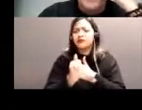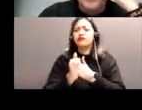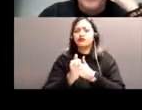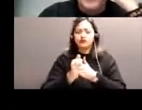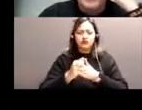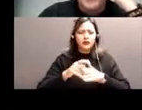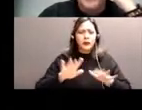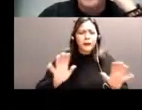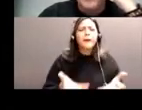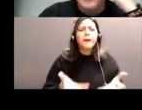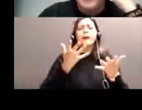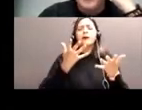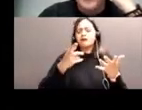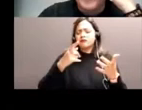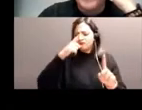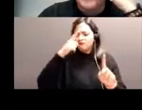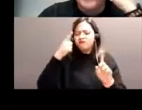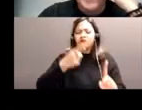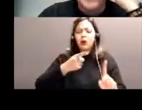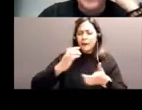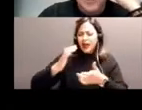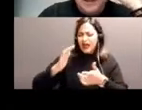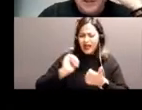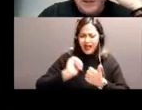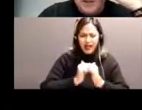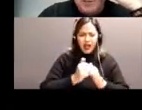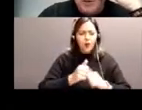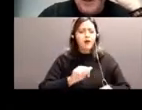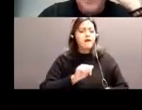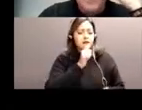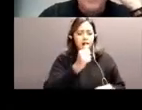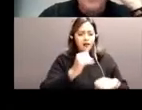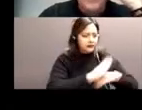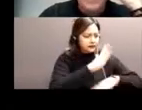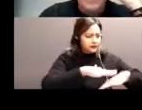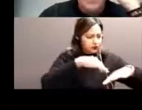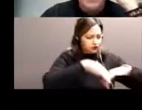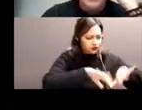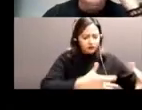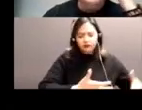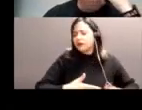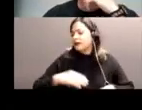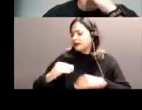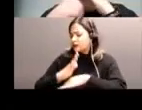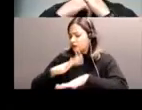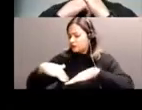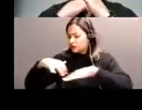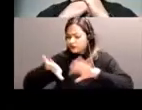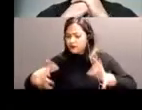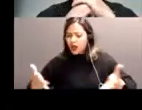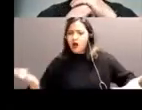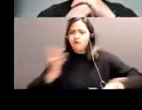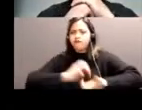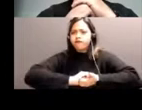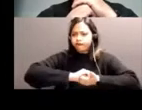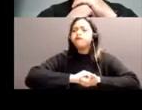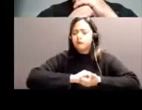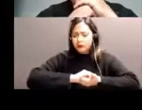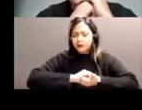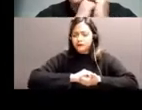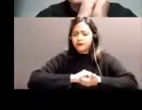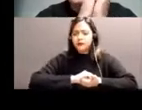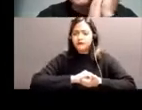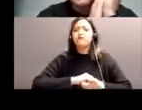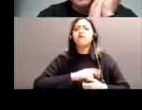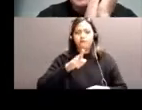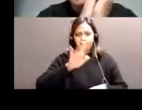approach, bringing partnerships between Indigenous and non-Indigenous communities. One of the founders of the Integrated Partnerships for